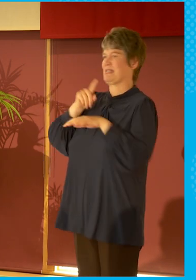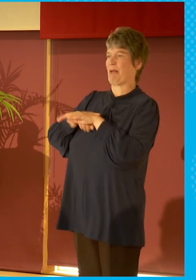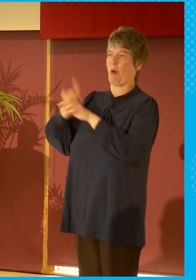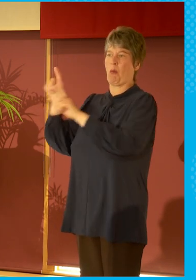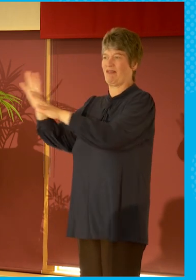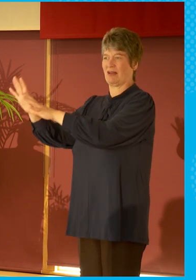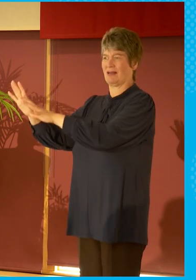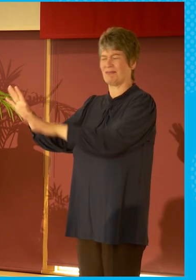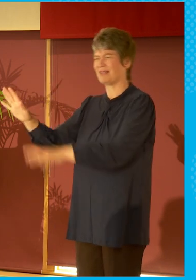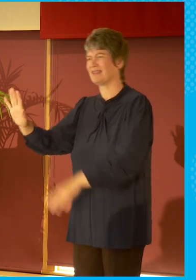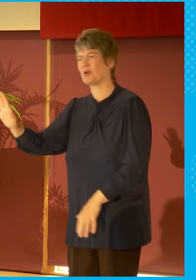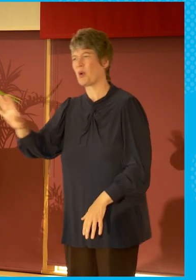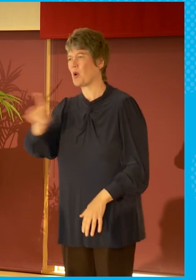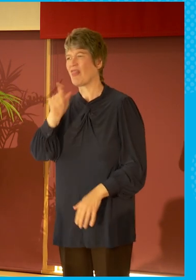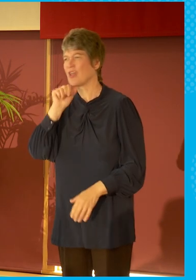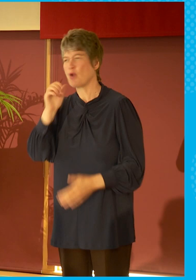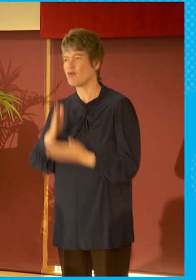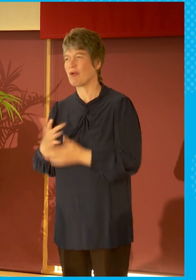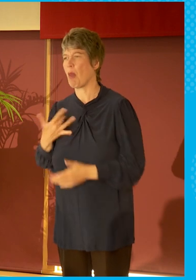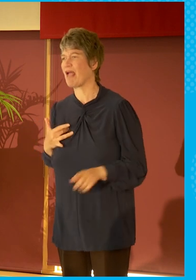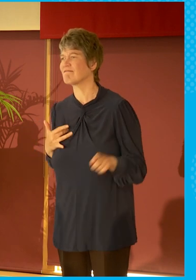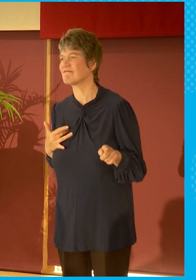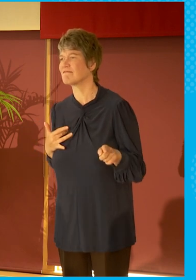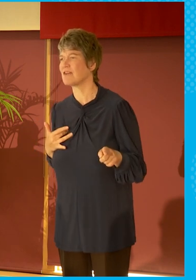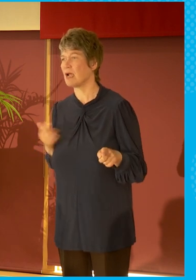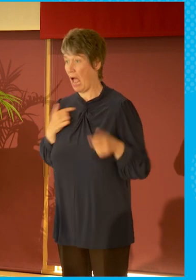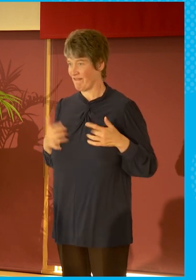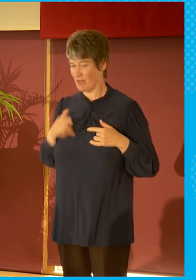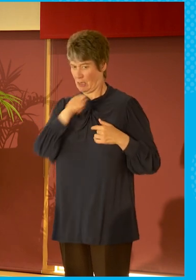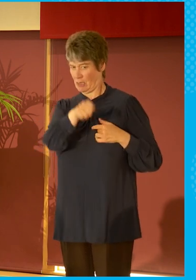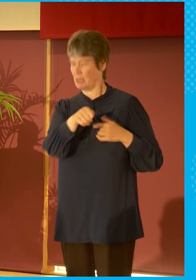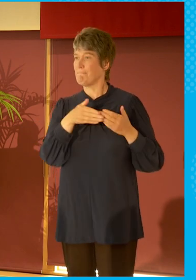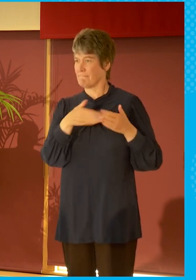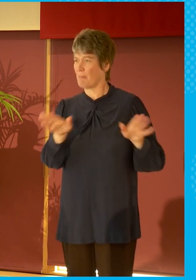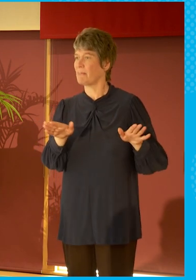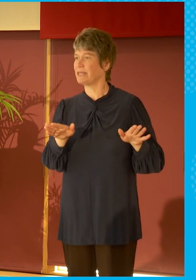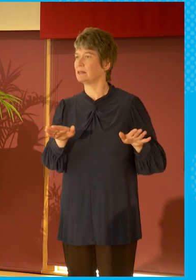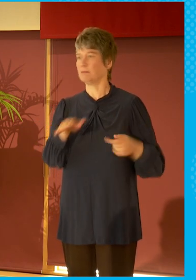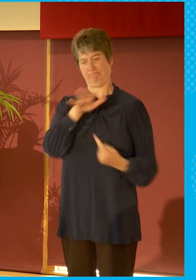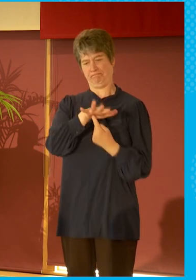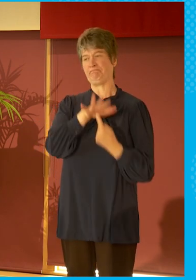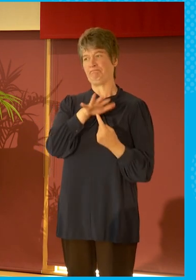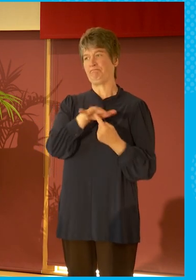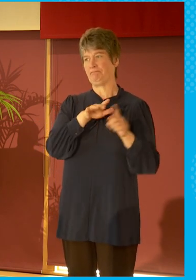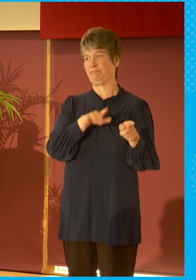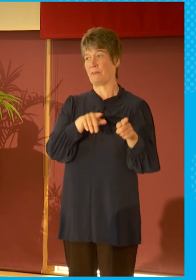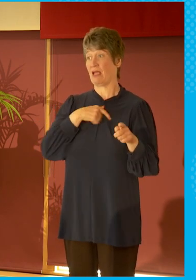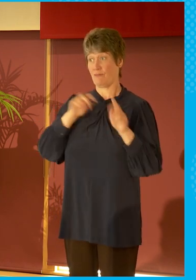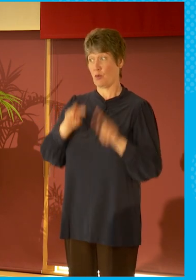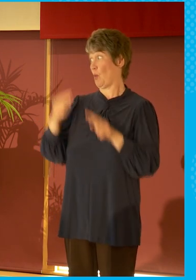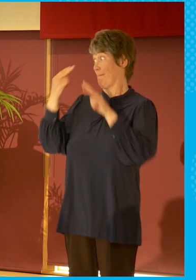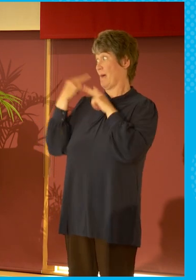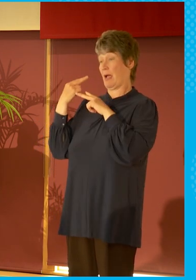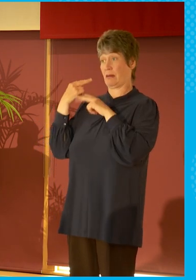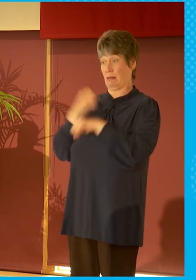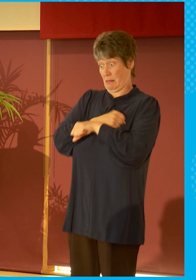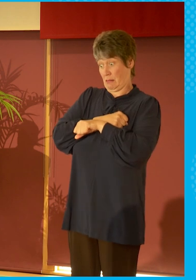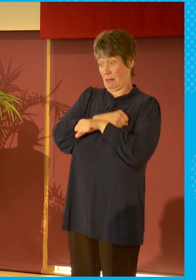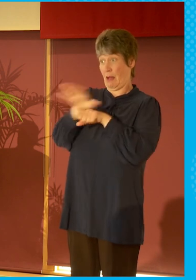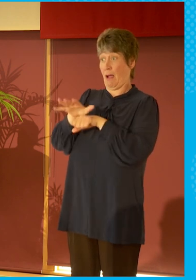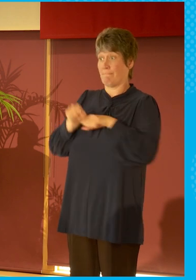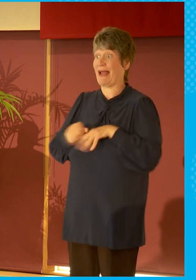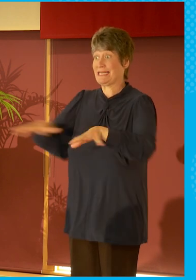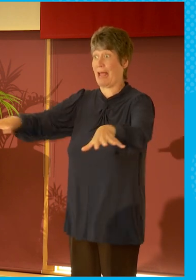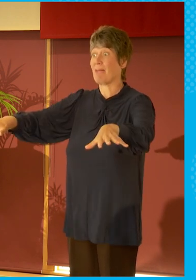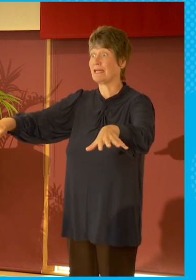the BBC can do in a way that the streamers can't. They don't have, if you look back to the pandemic, for example, which is